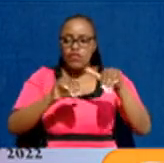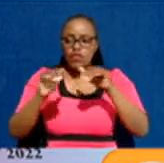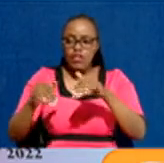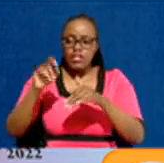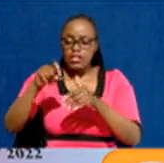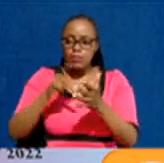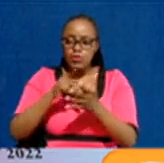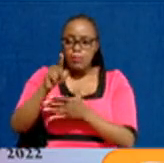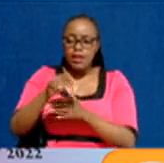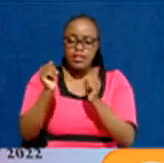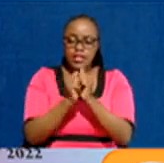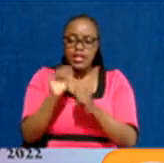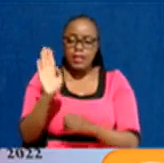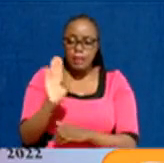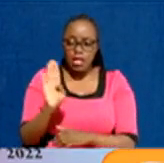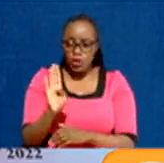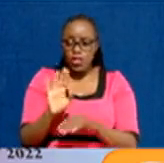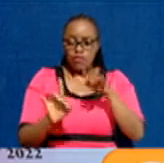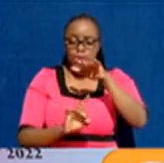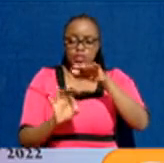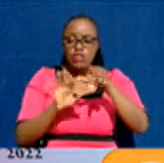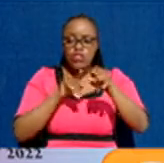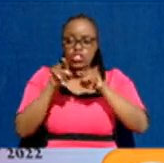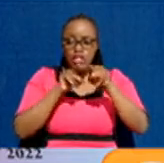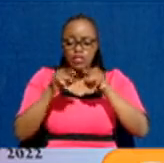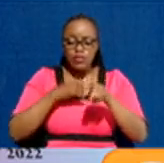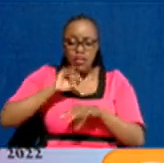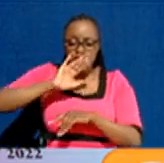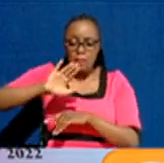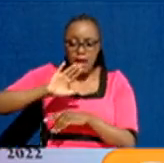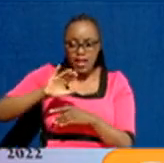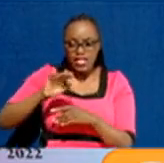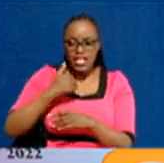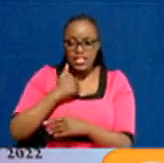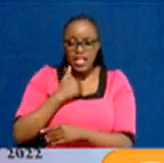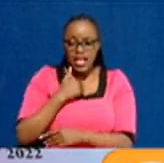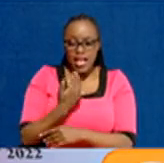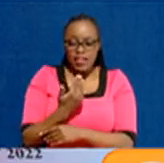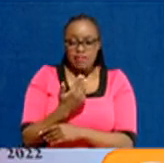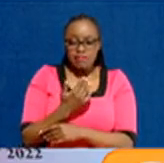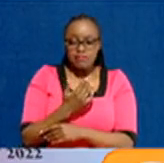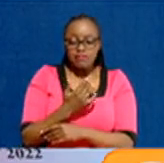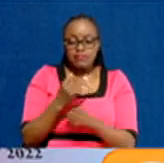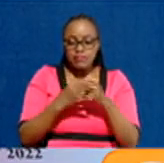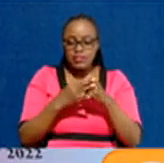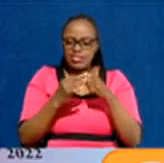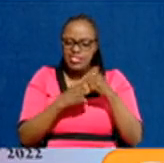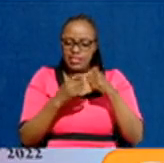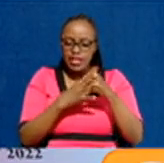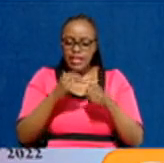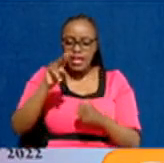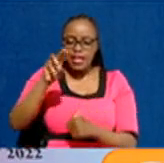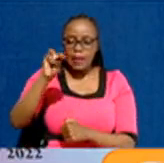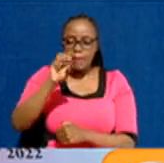yet to pay up 10 billion shillings. Ministry of Transport has a pending bill of 6 billion shillings, while the Nairobi Metropolitan Services,